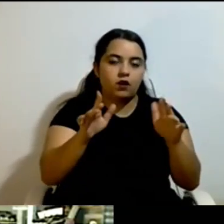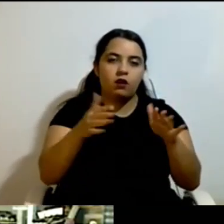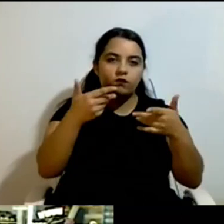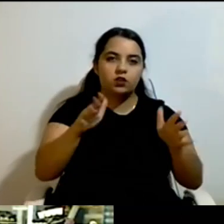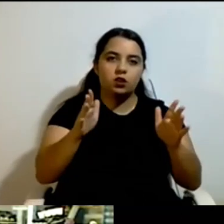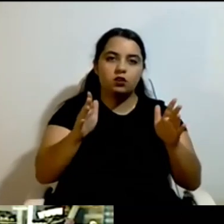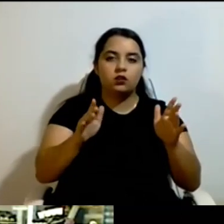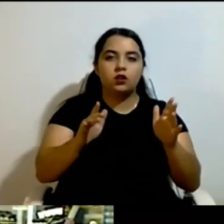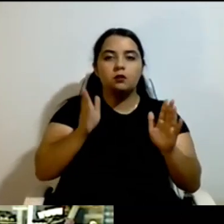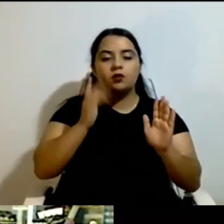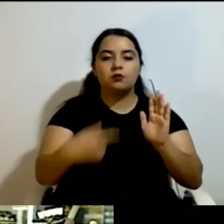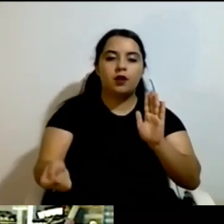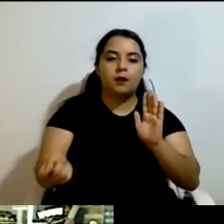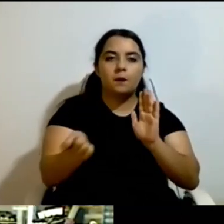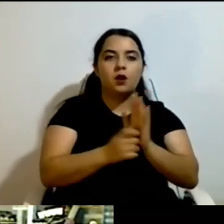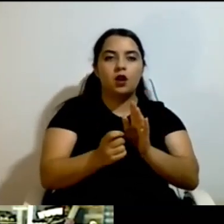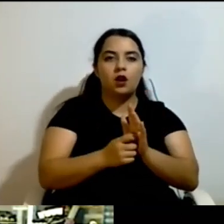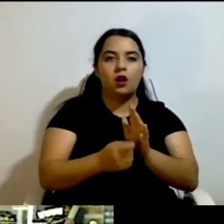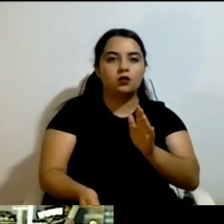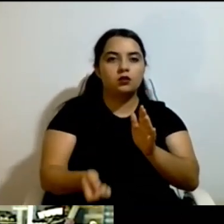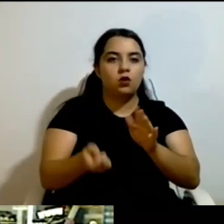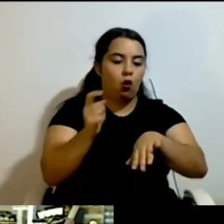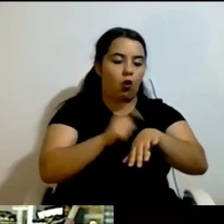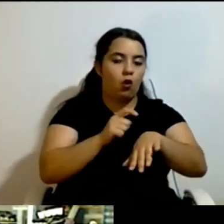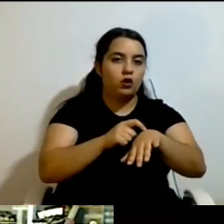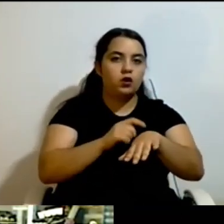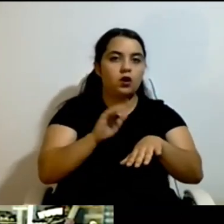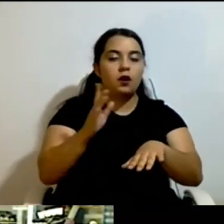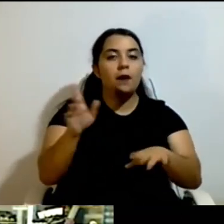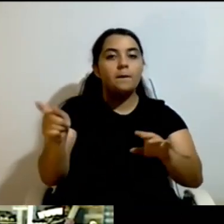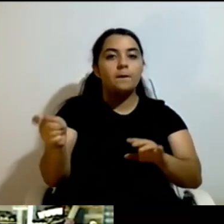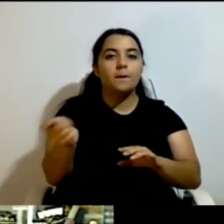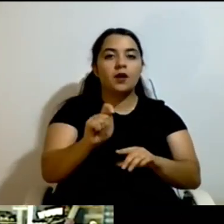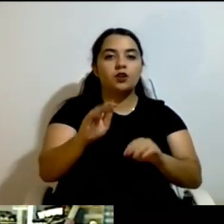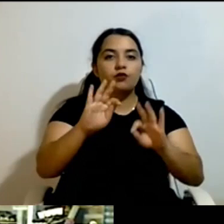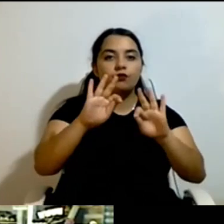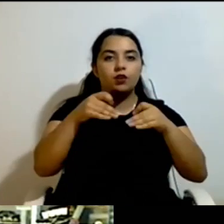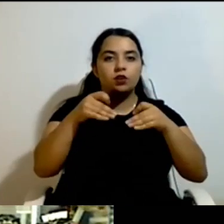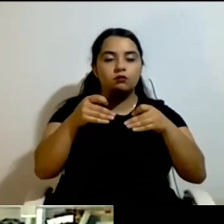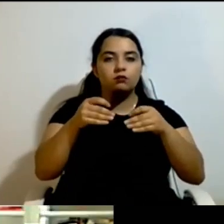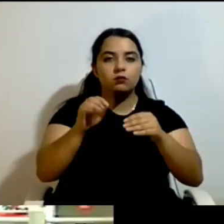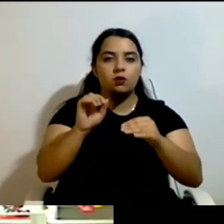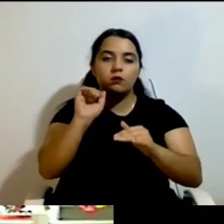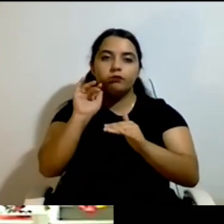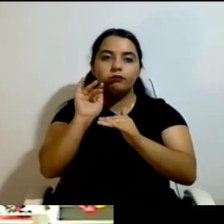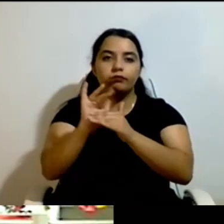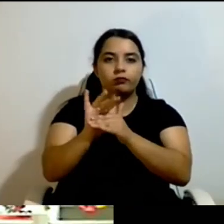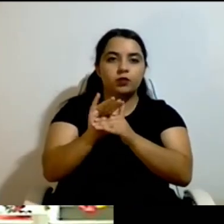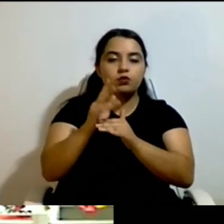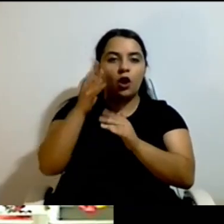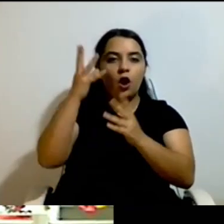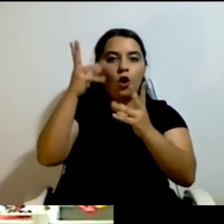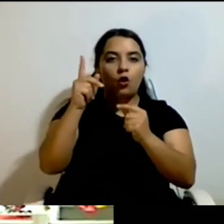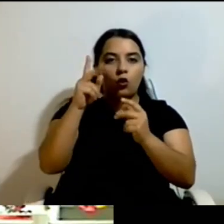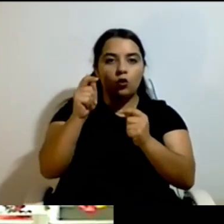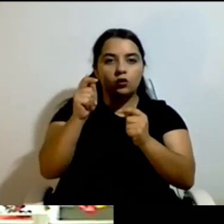the at the end of the month, we send a bill to the National Invalidity Insurance with our confirmation that these